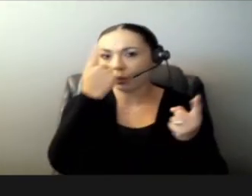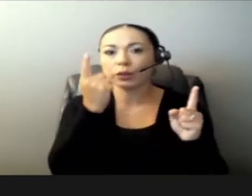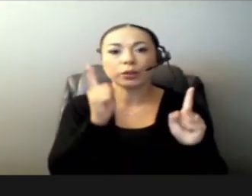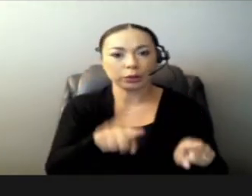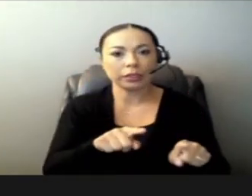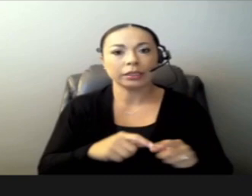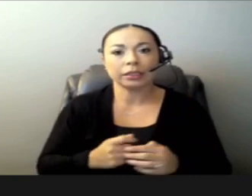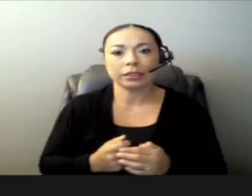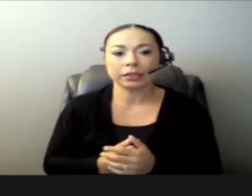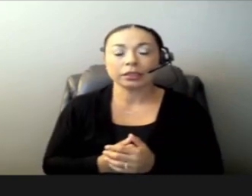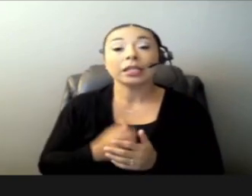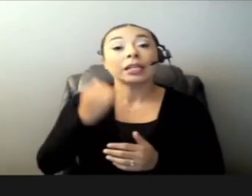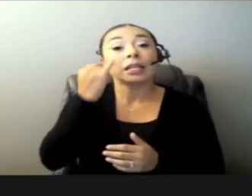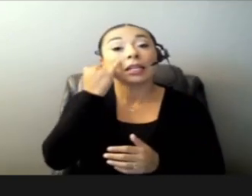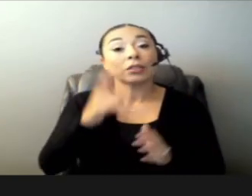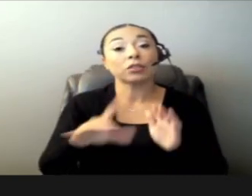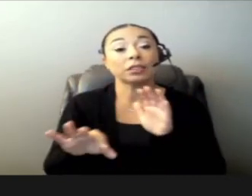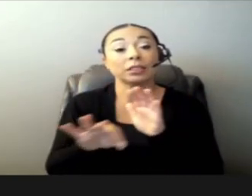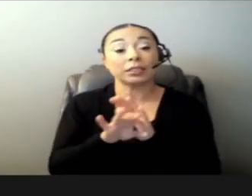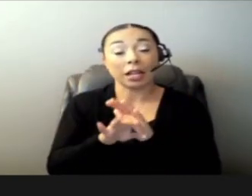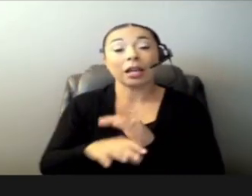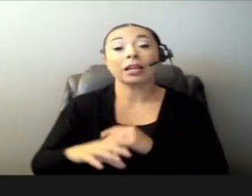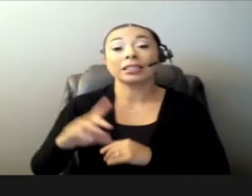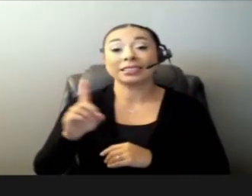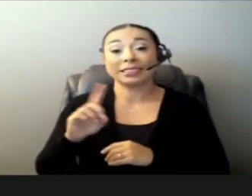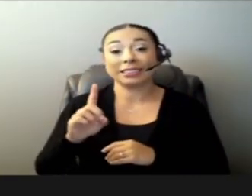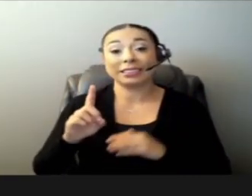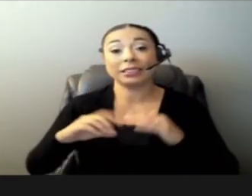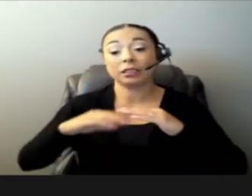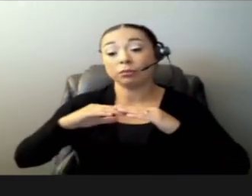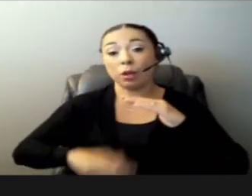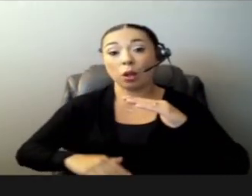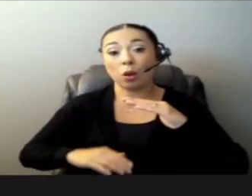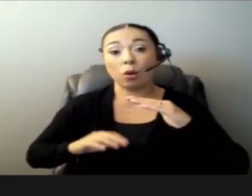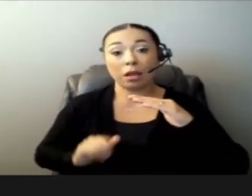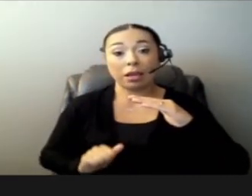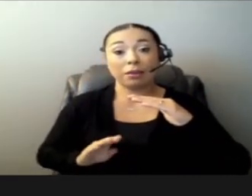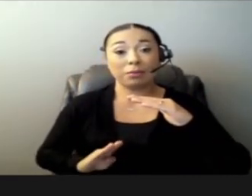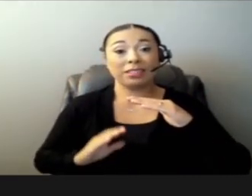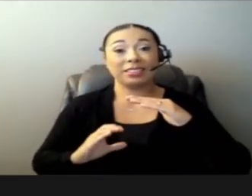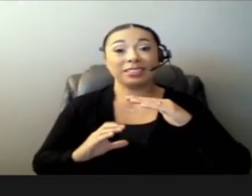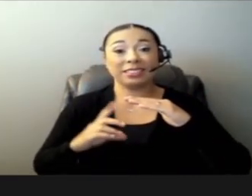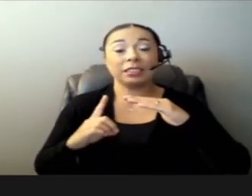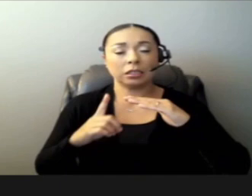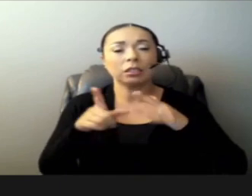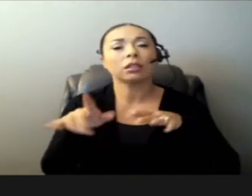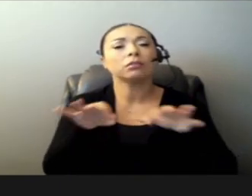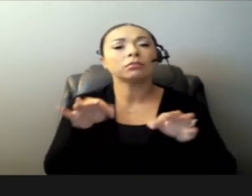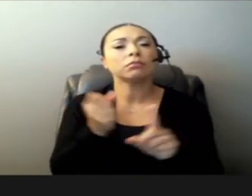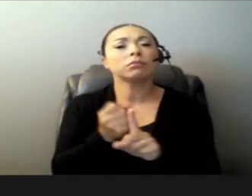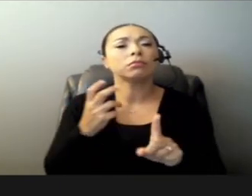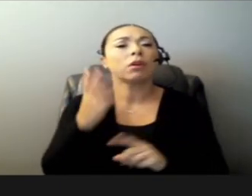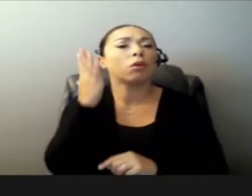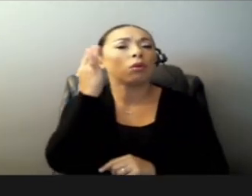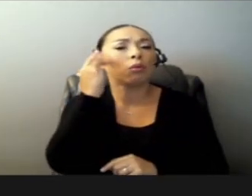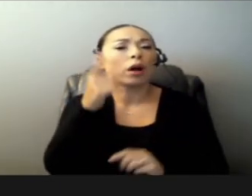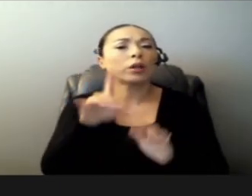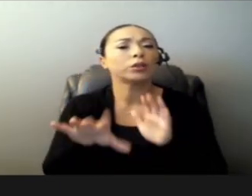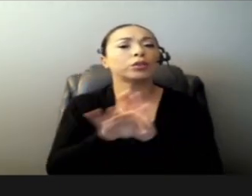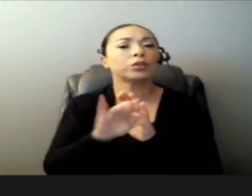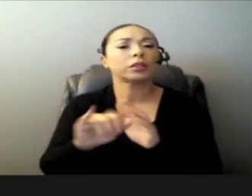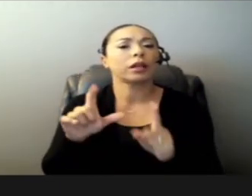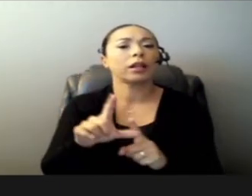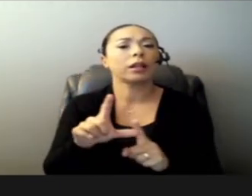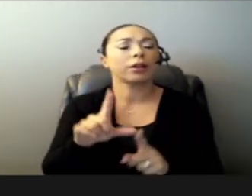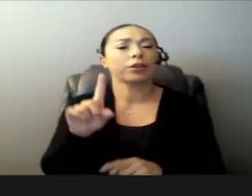If you selected a rating of neutral or below, please tell us a little about why you chose the rating